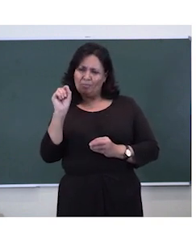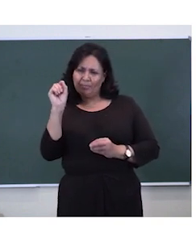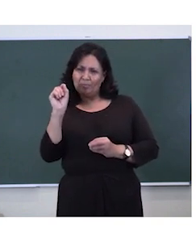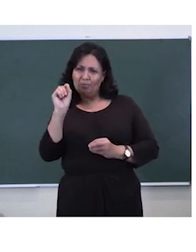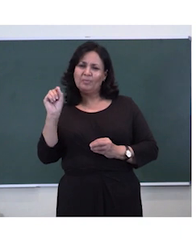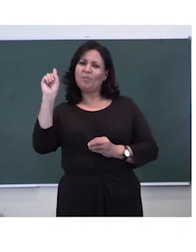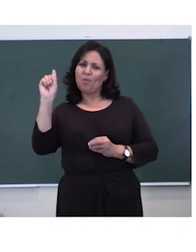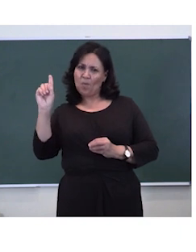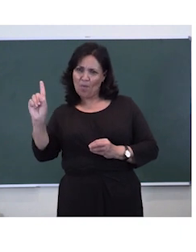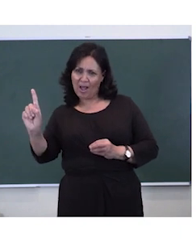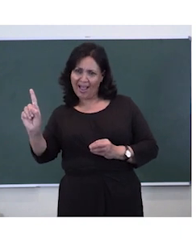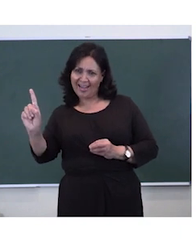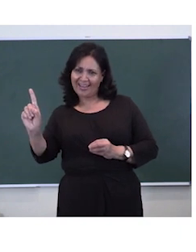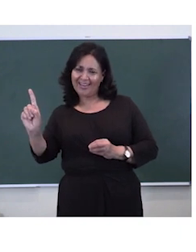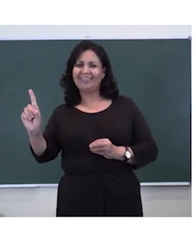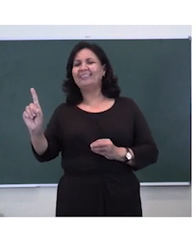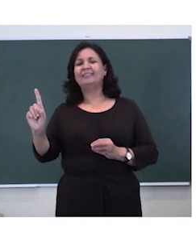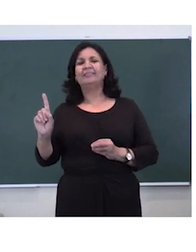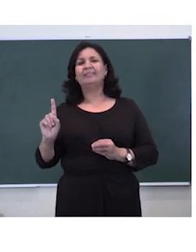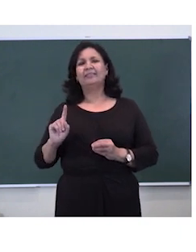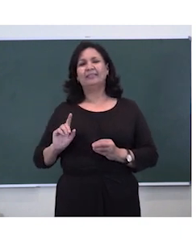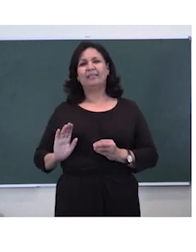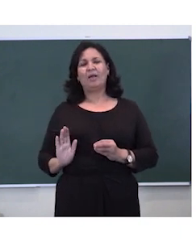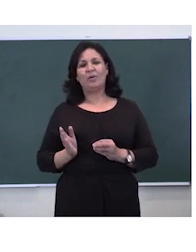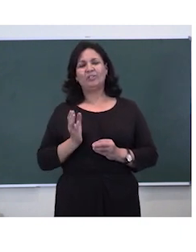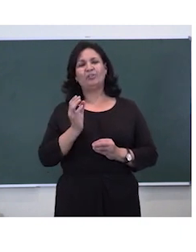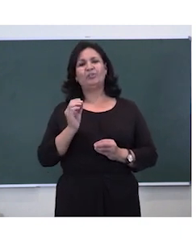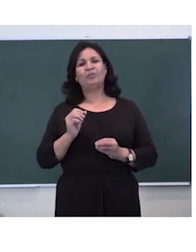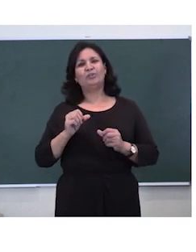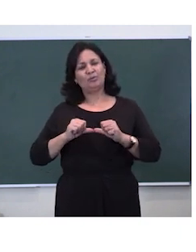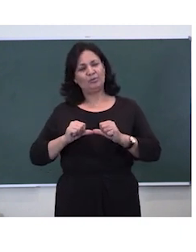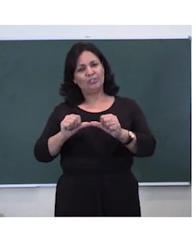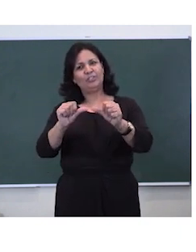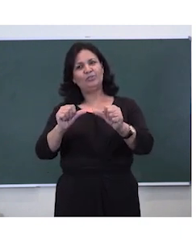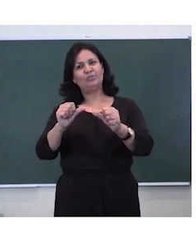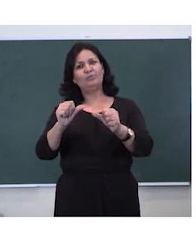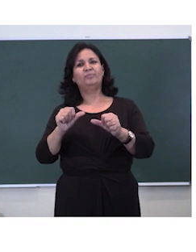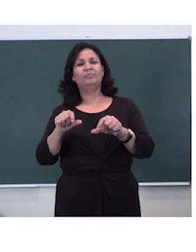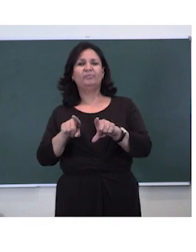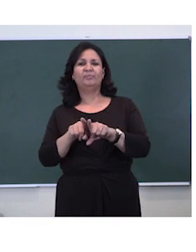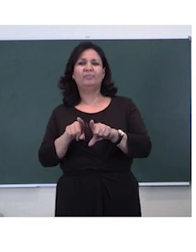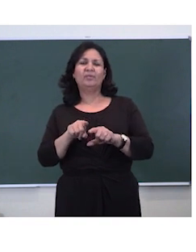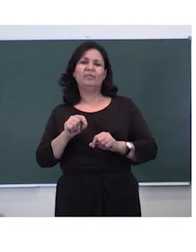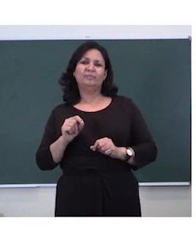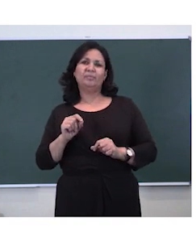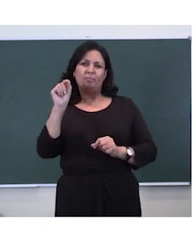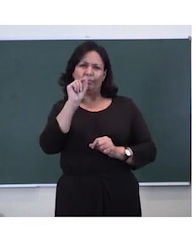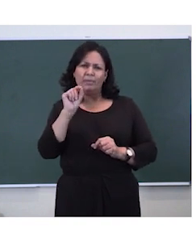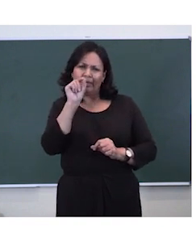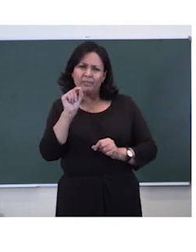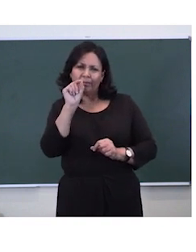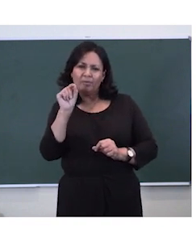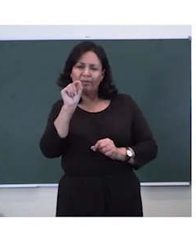one. So I want you to fill that in as well. You make your big dot and the